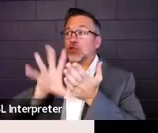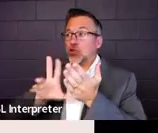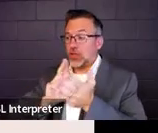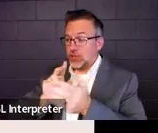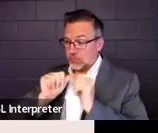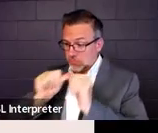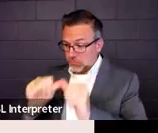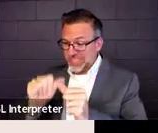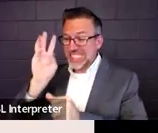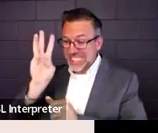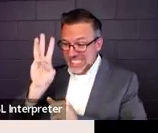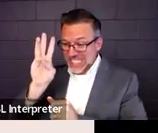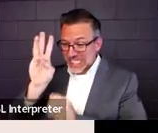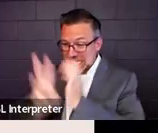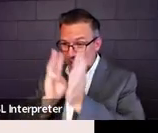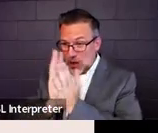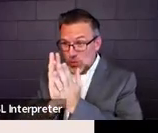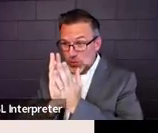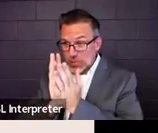that's an abbreviated day.